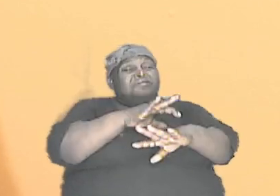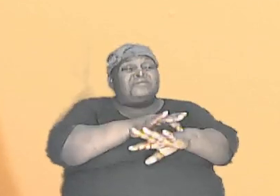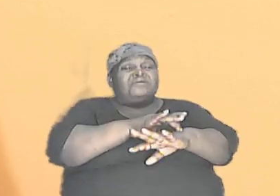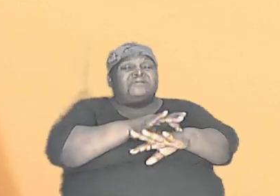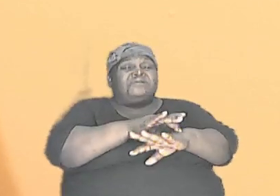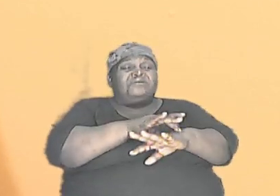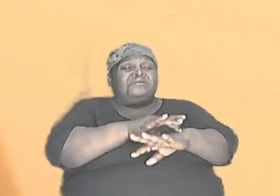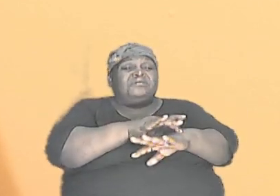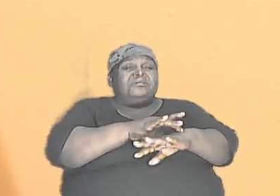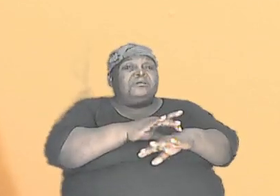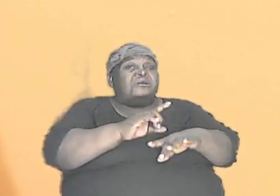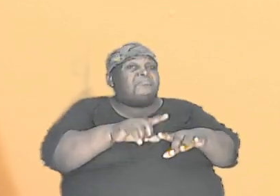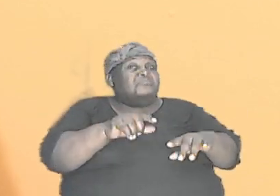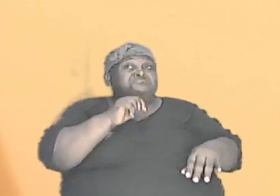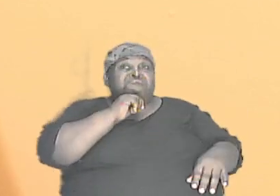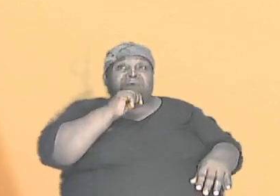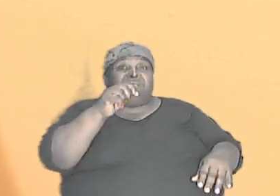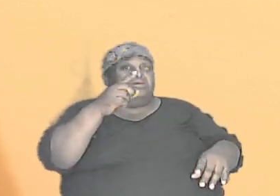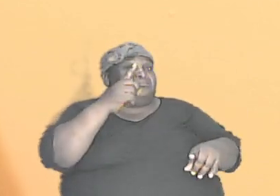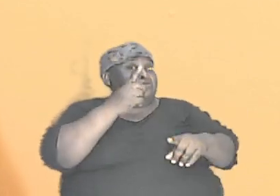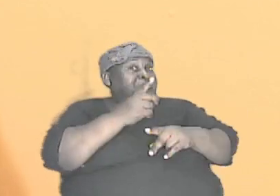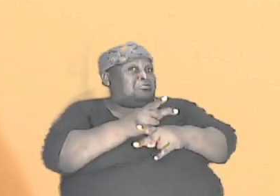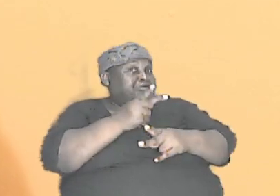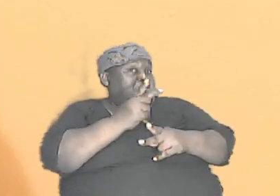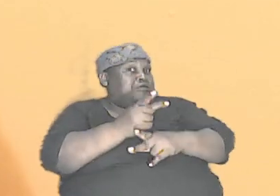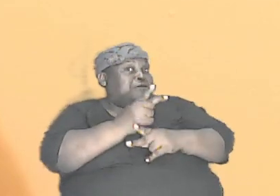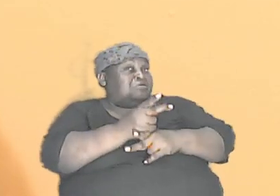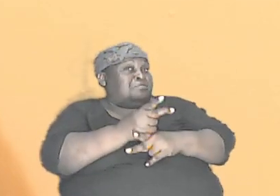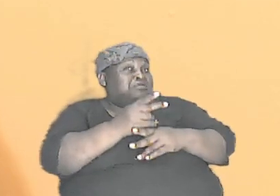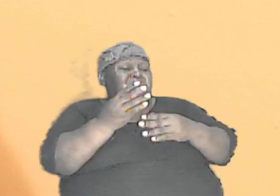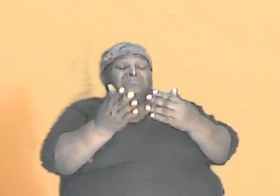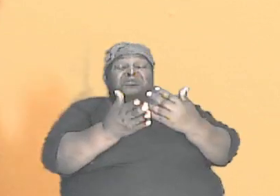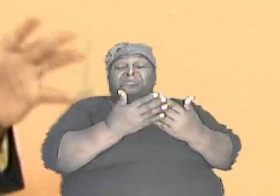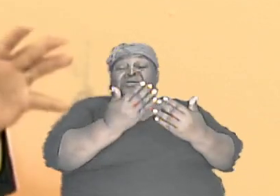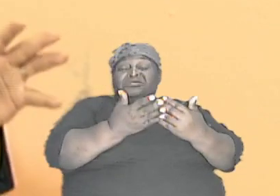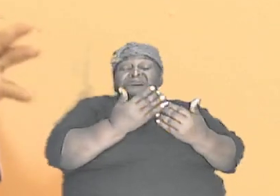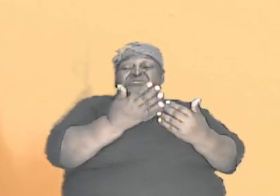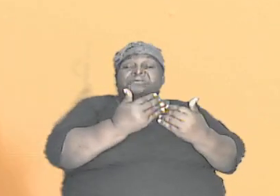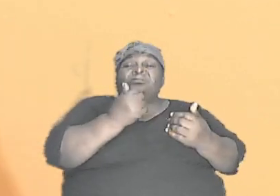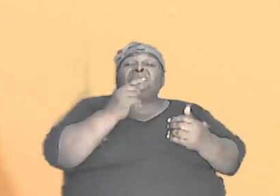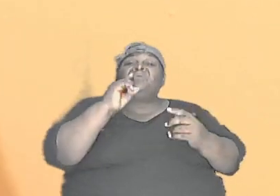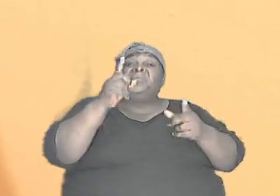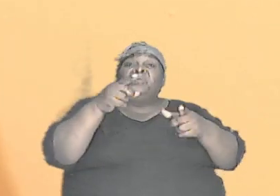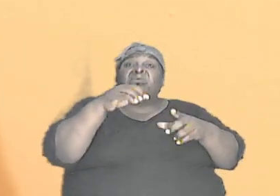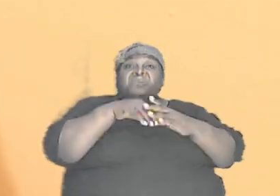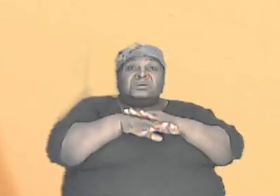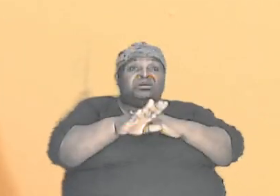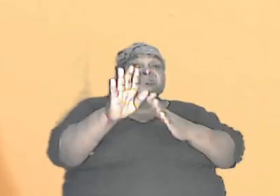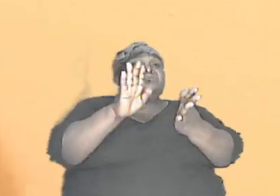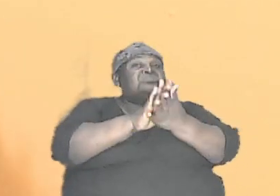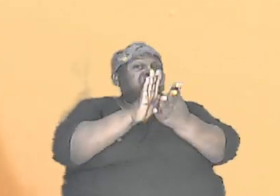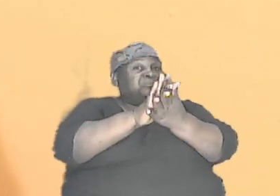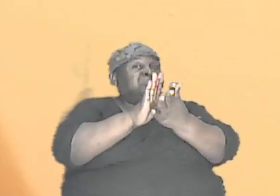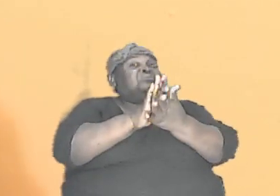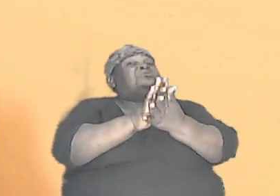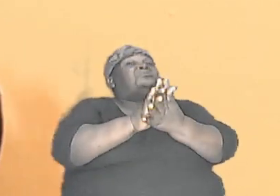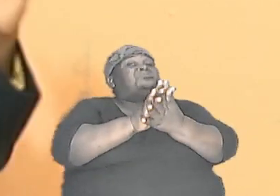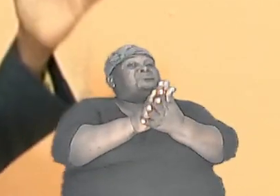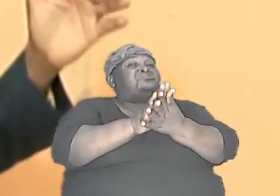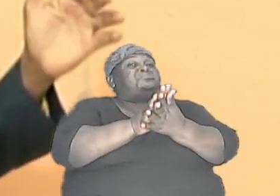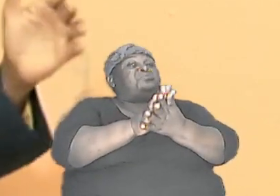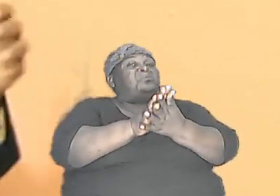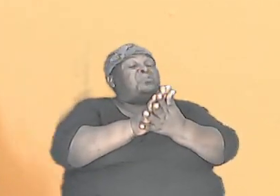previously, we can easily go into the school system here in Jamaica,